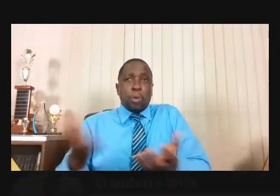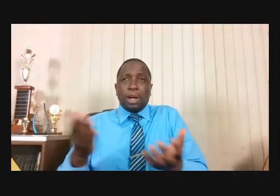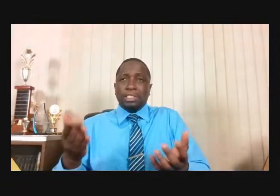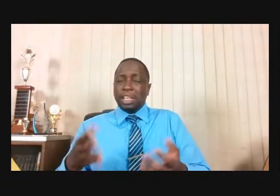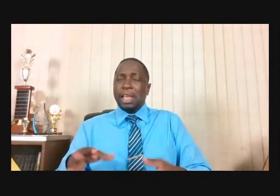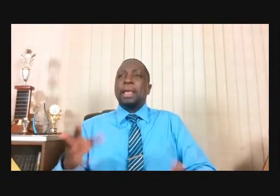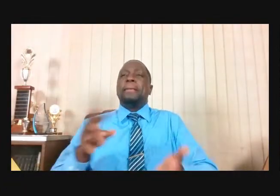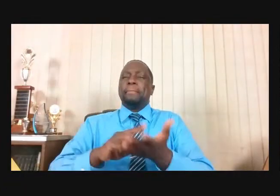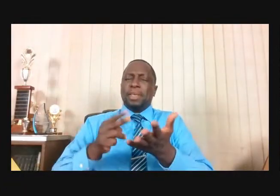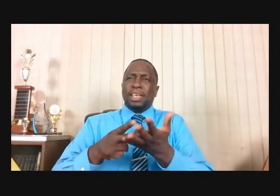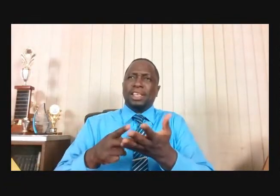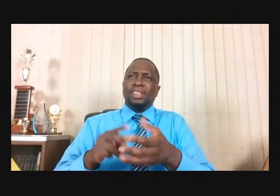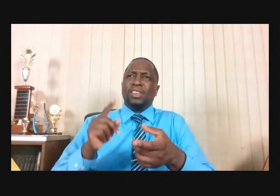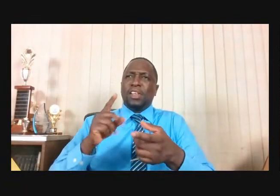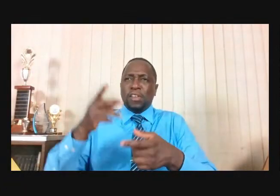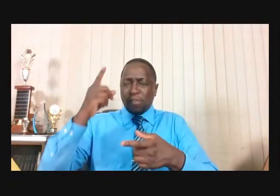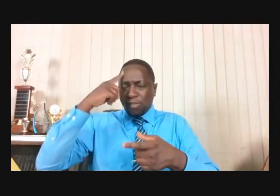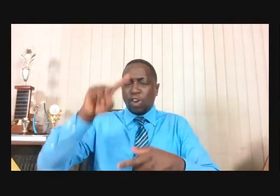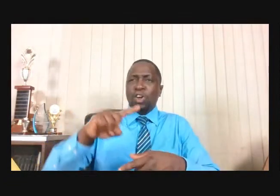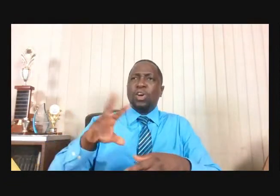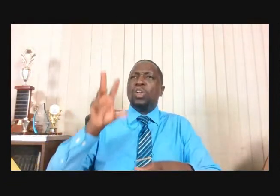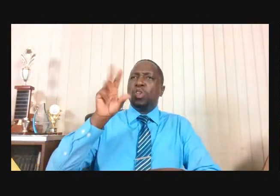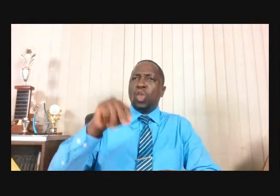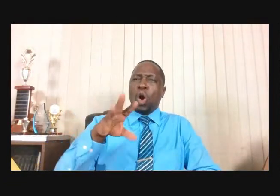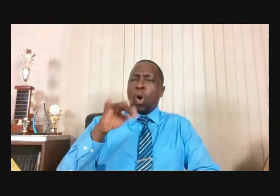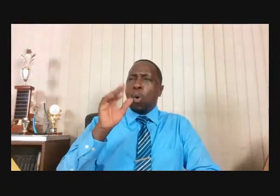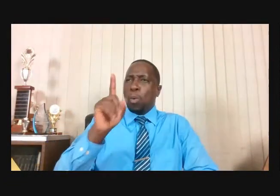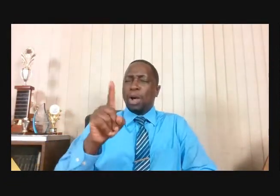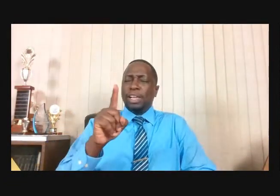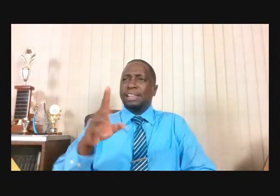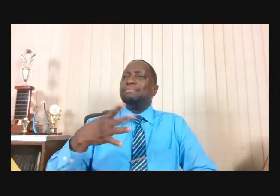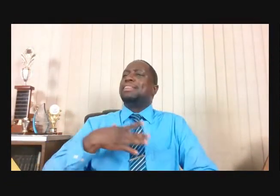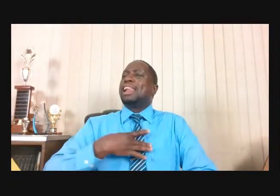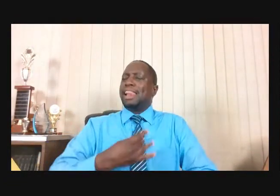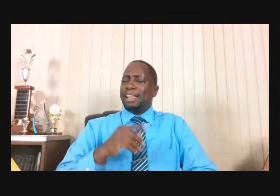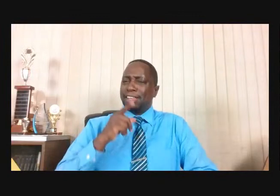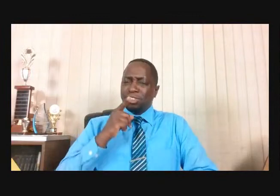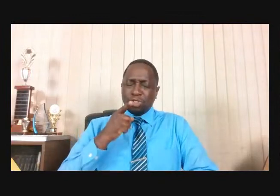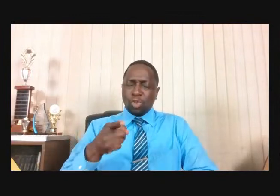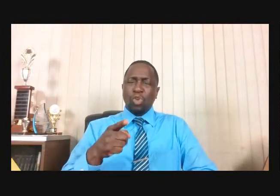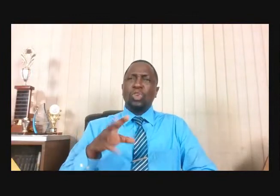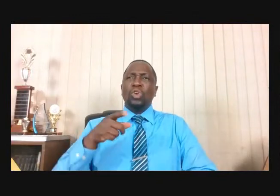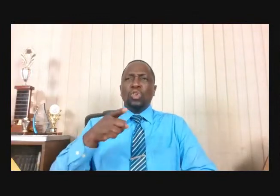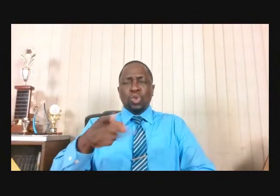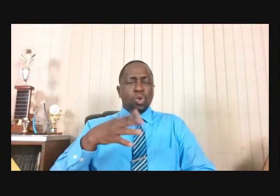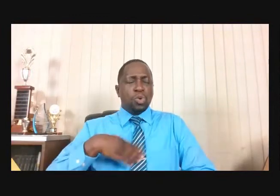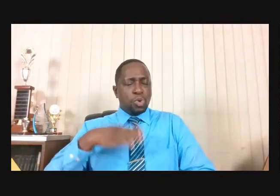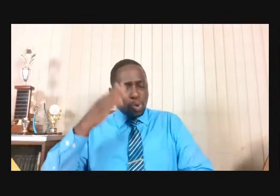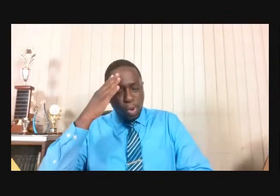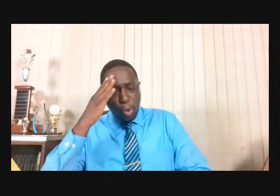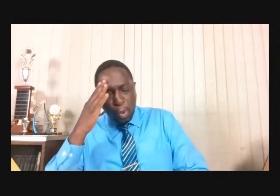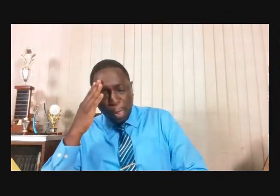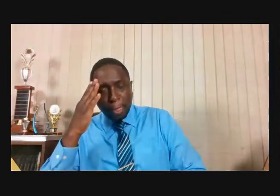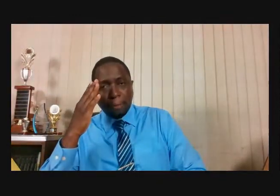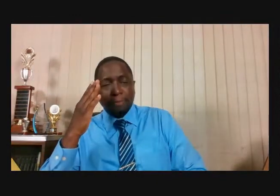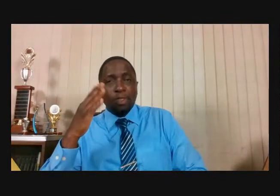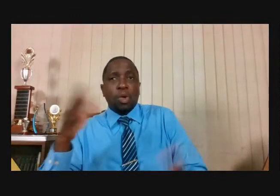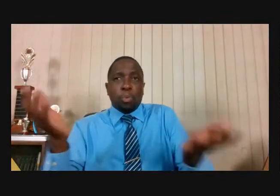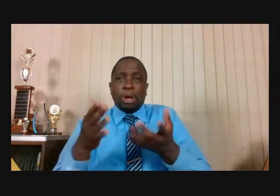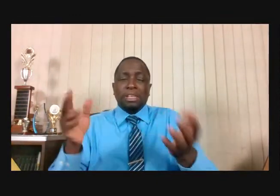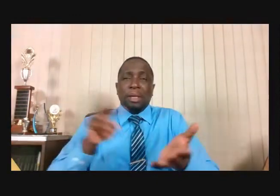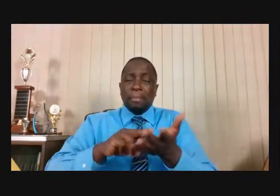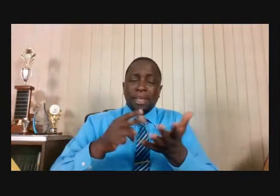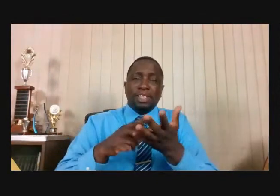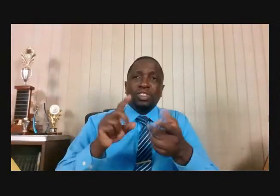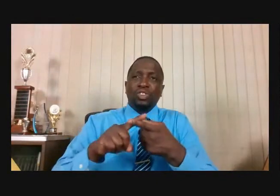because King Ahab and Jezebel turned on you. You know, Elijah, what it means to